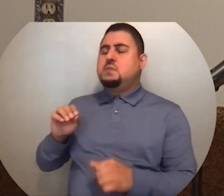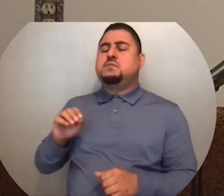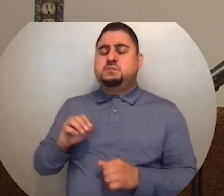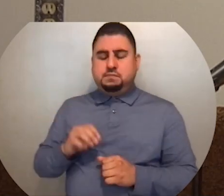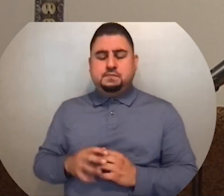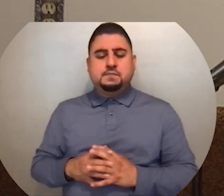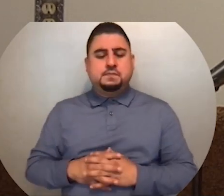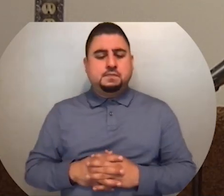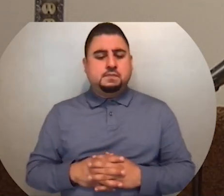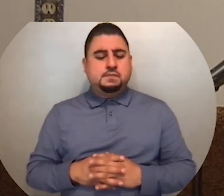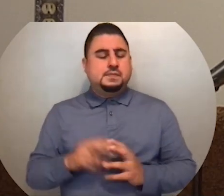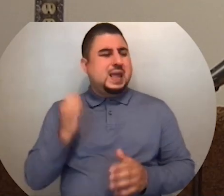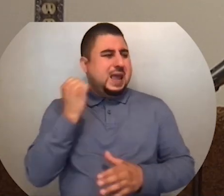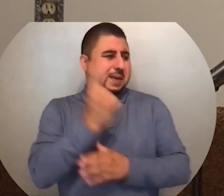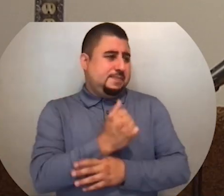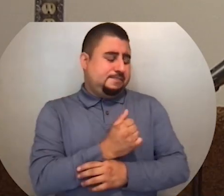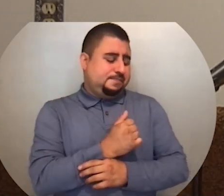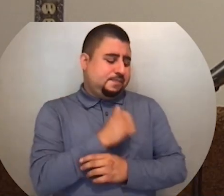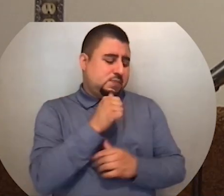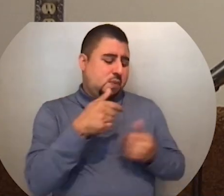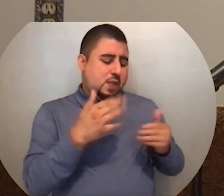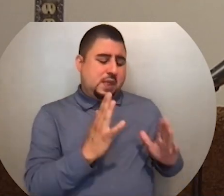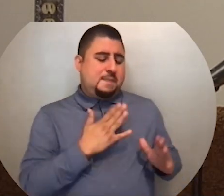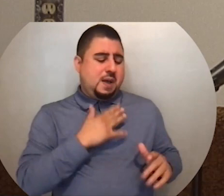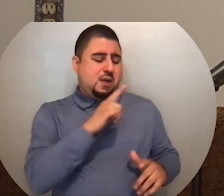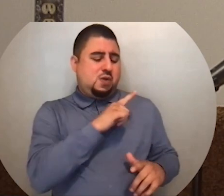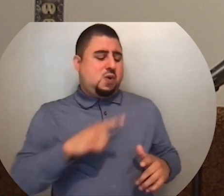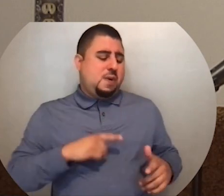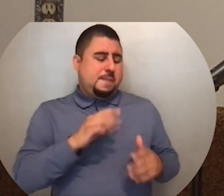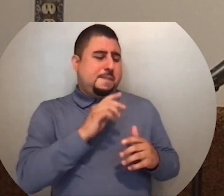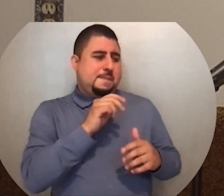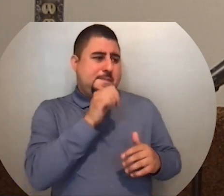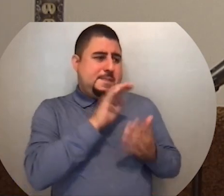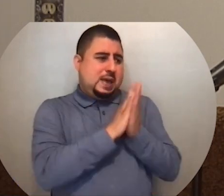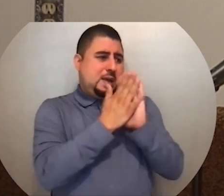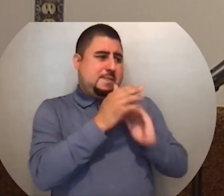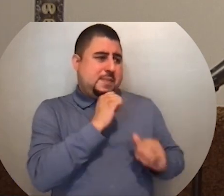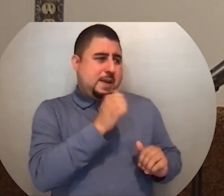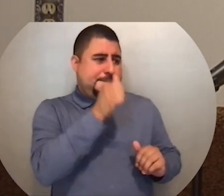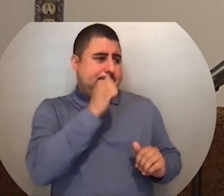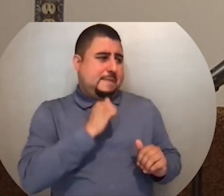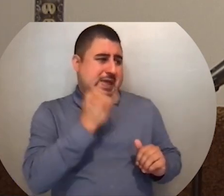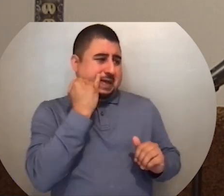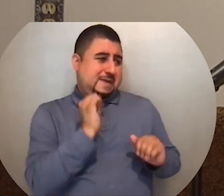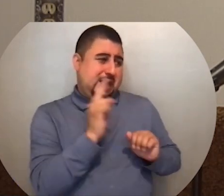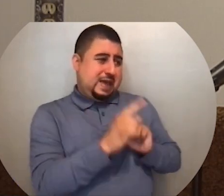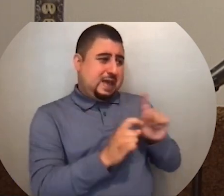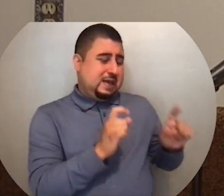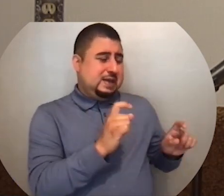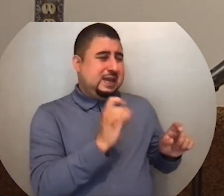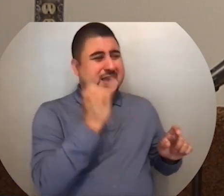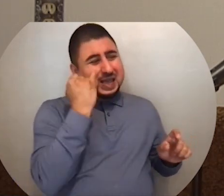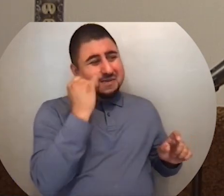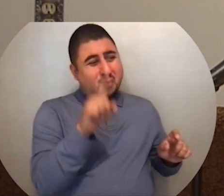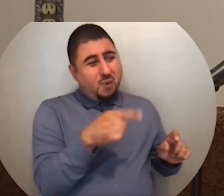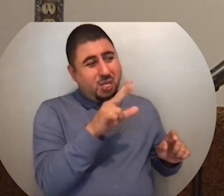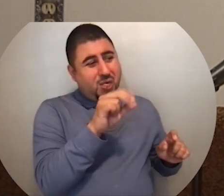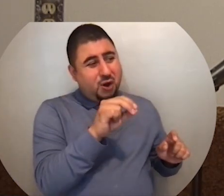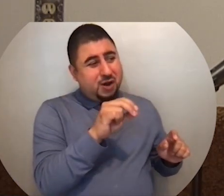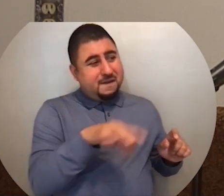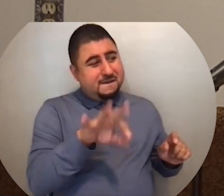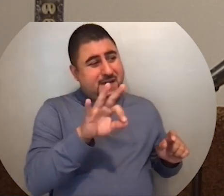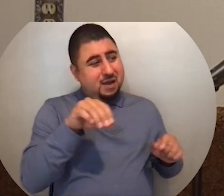said, Let not my Lord grow impatient if I go on. What if only thirty are found there?